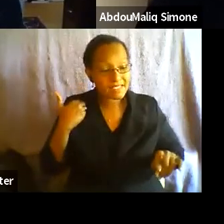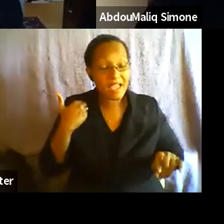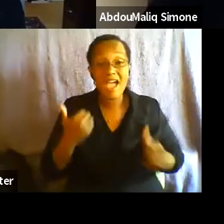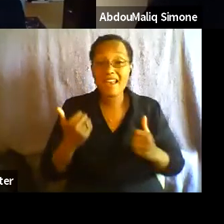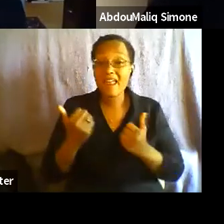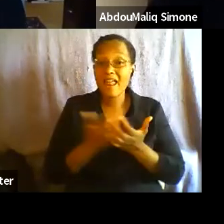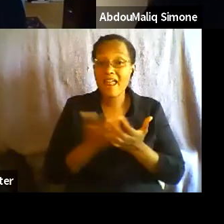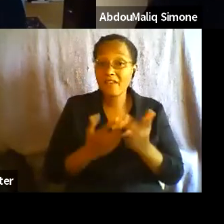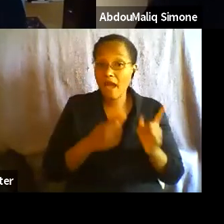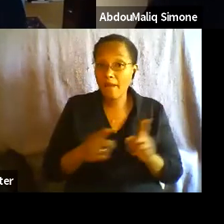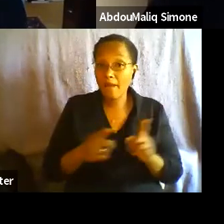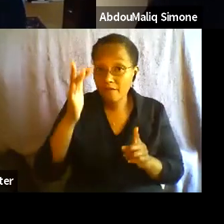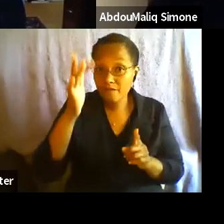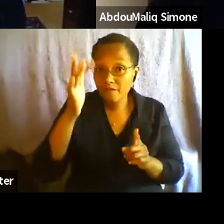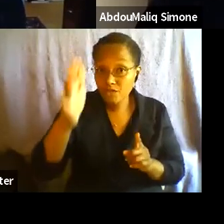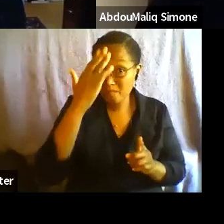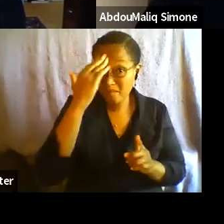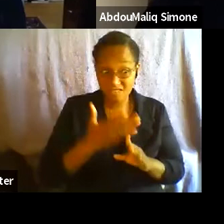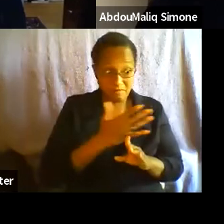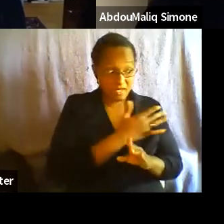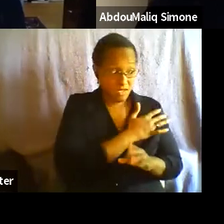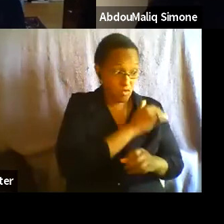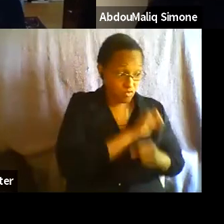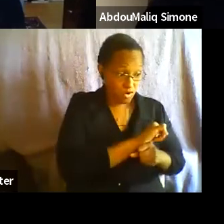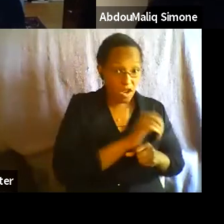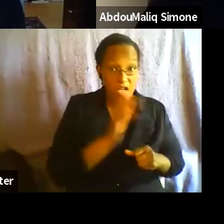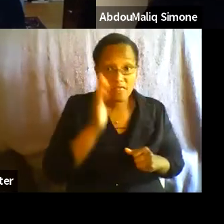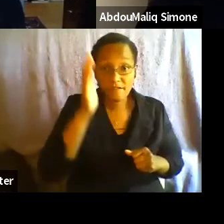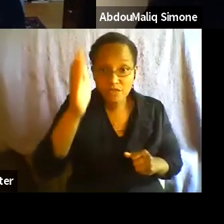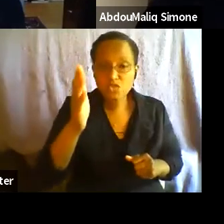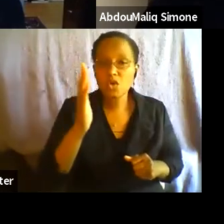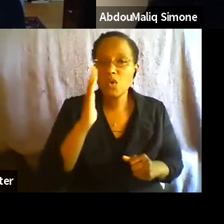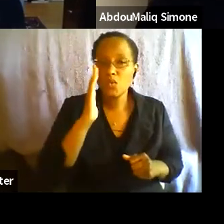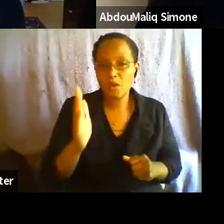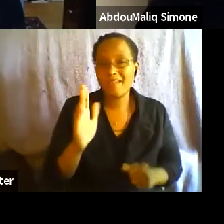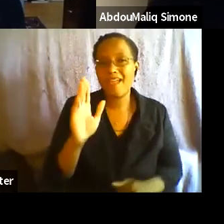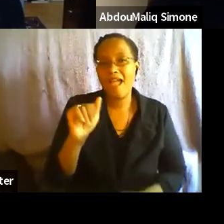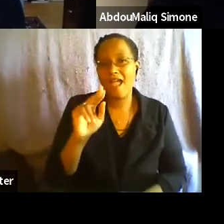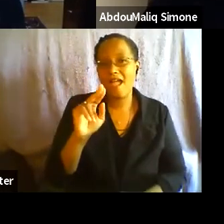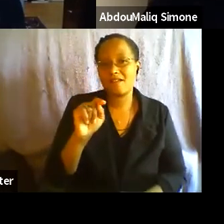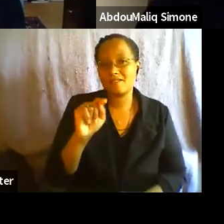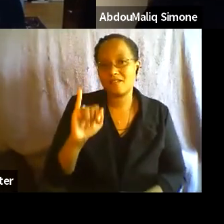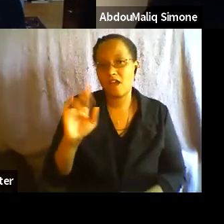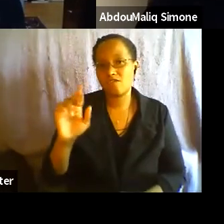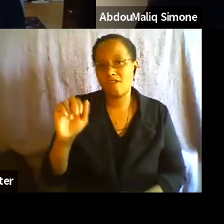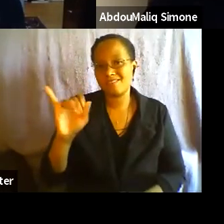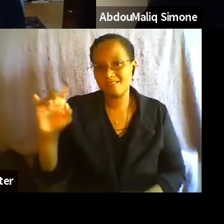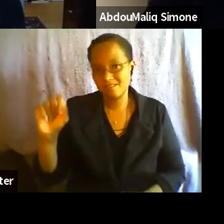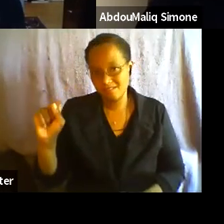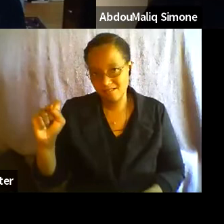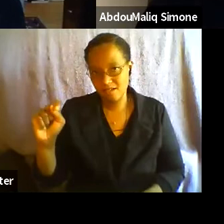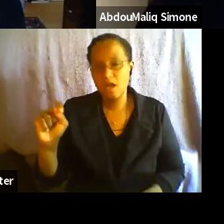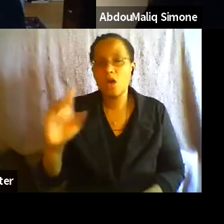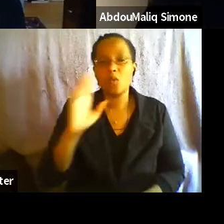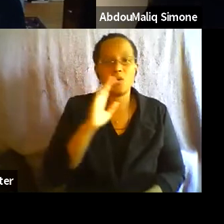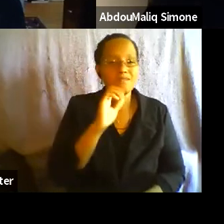work that has been done is going to be anti-racist, um, is not going to be transphobic, um, is going to imagine